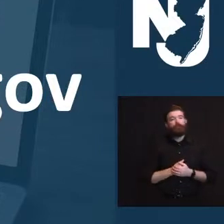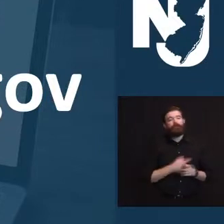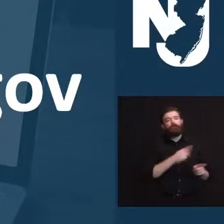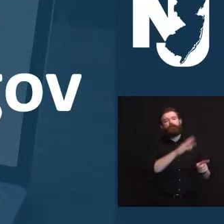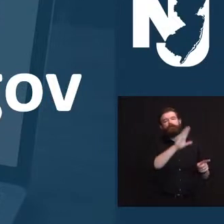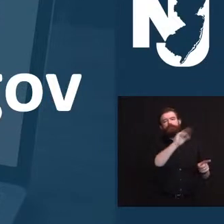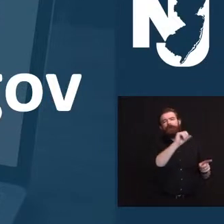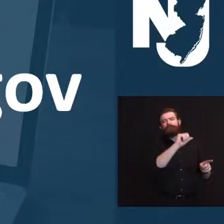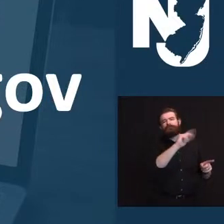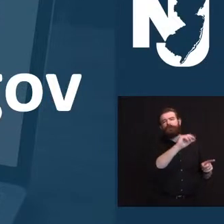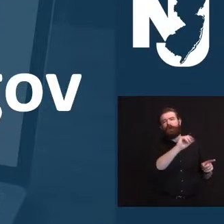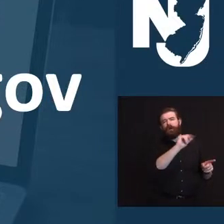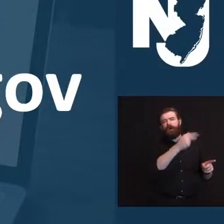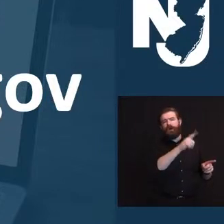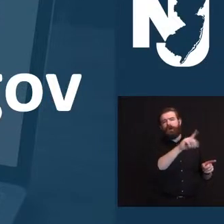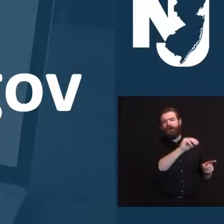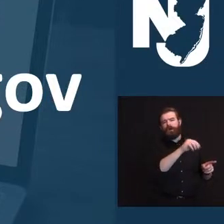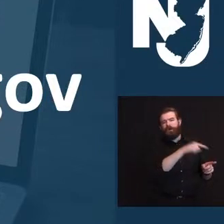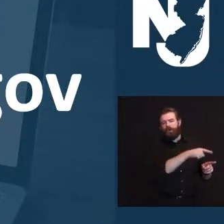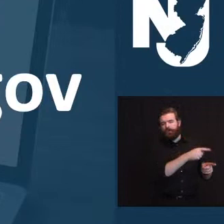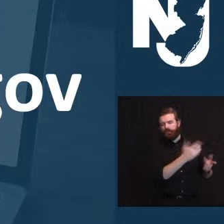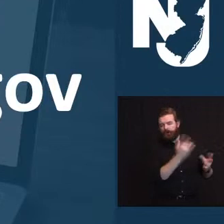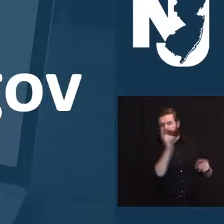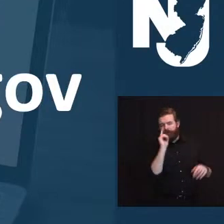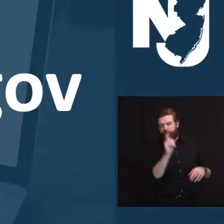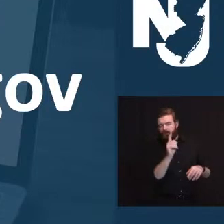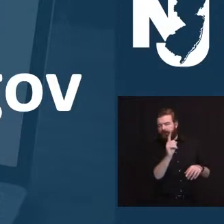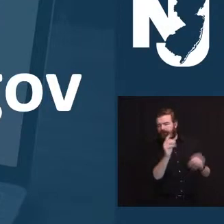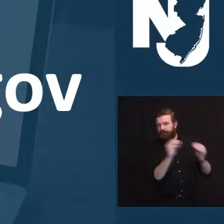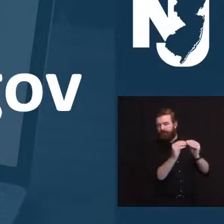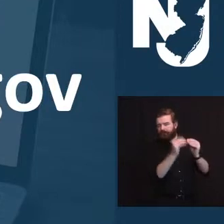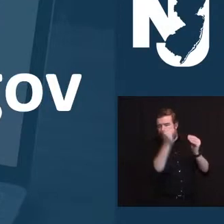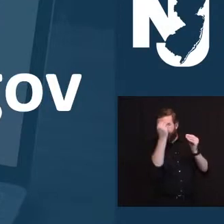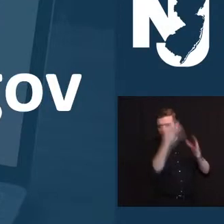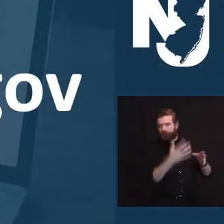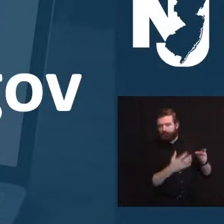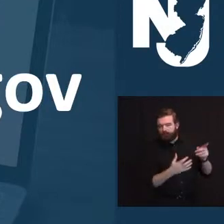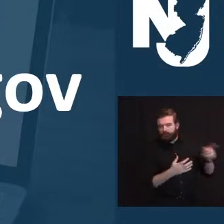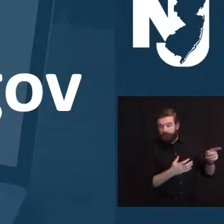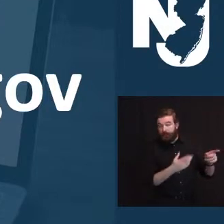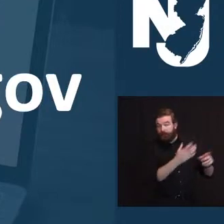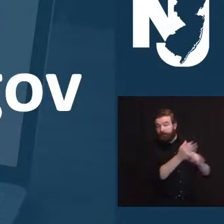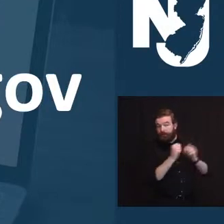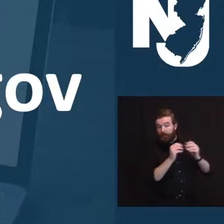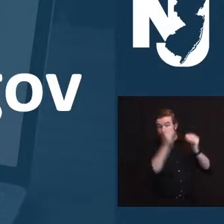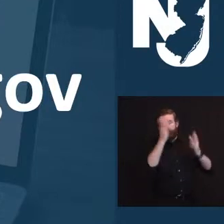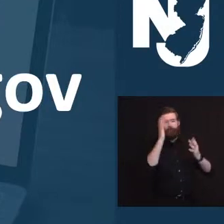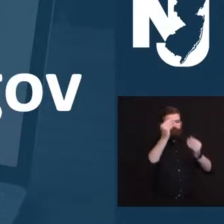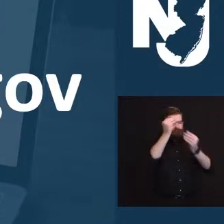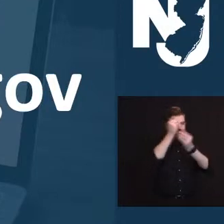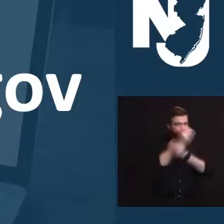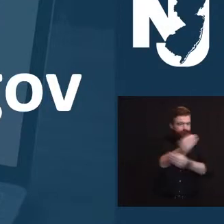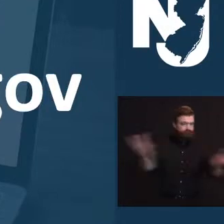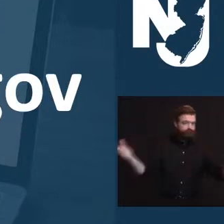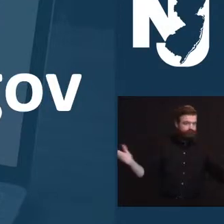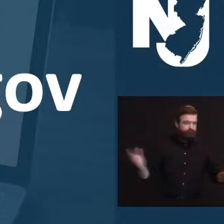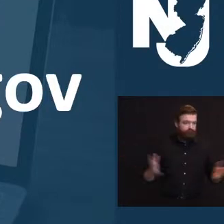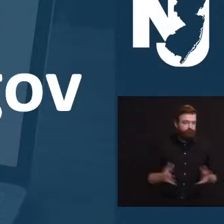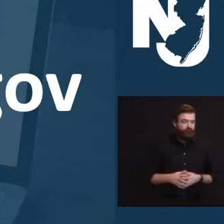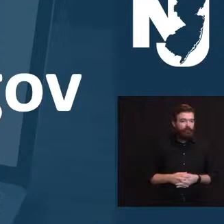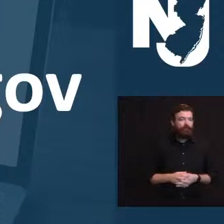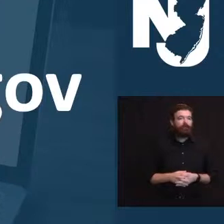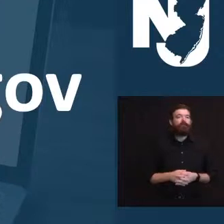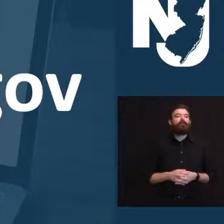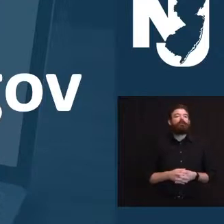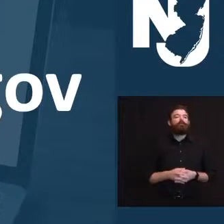updated and notified as soon as more information is received. And believe me, folks, we are on it. I agree,